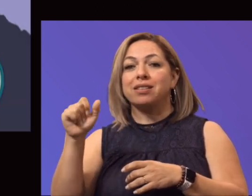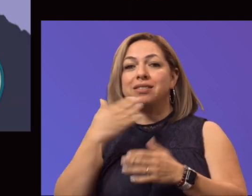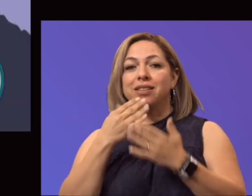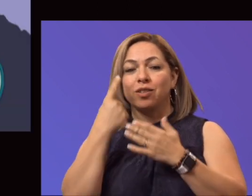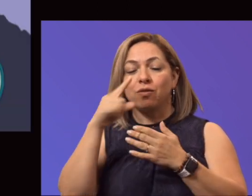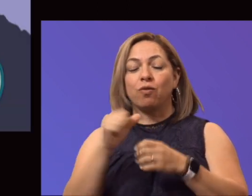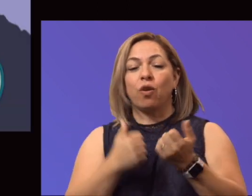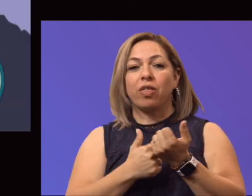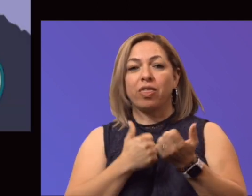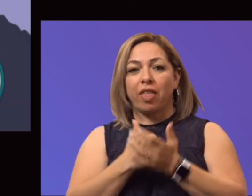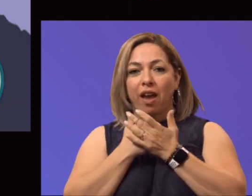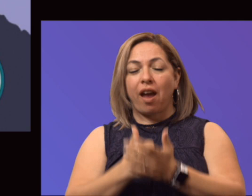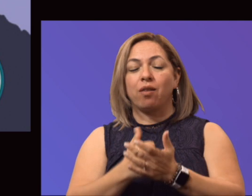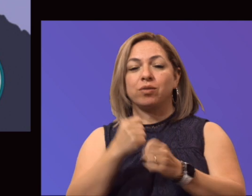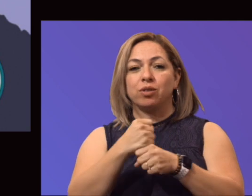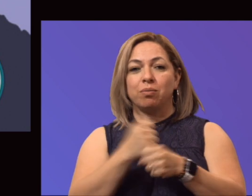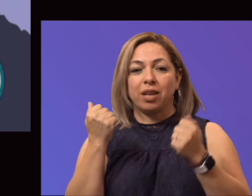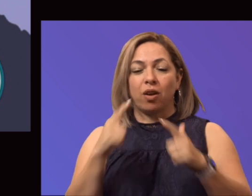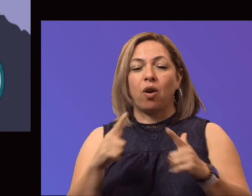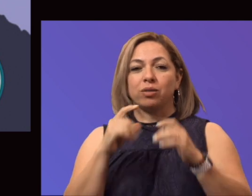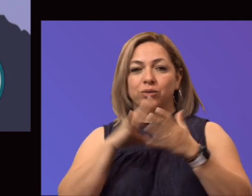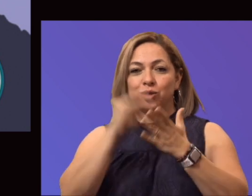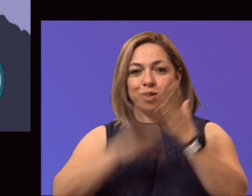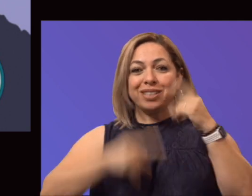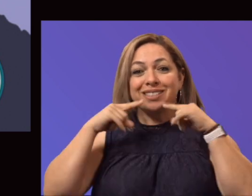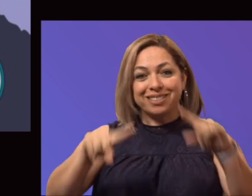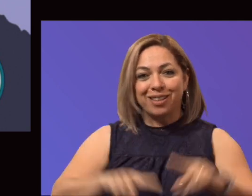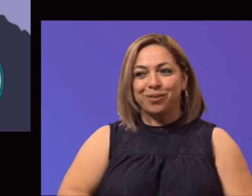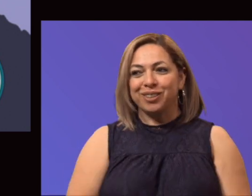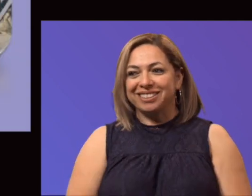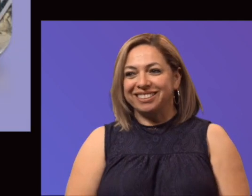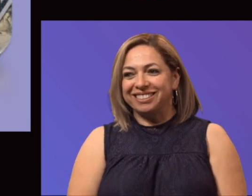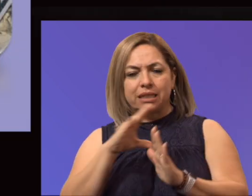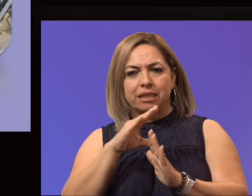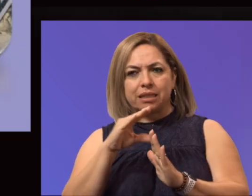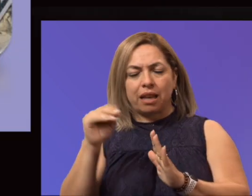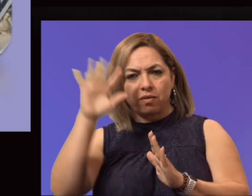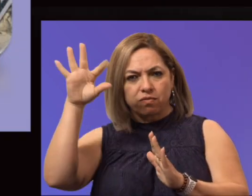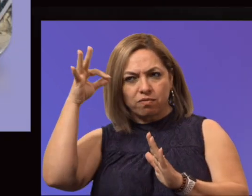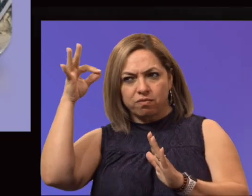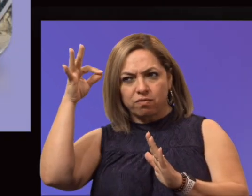Let's talk about some state and federal updates. There's some significant state and federal updates.